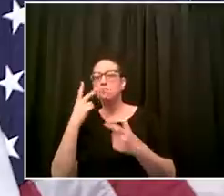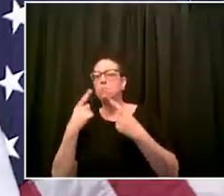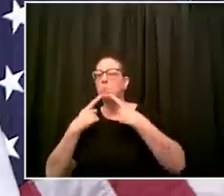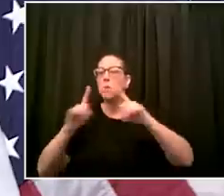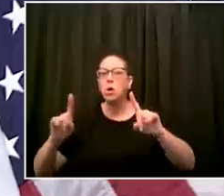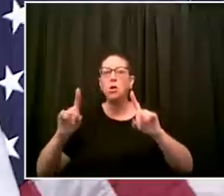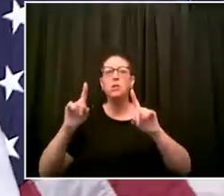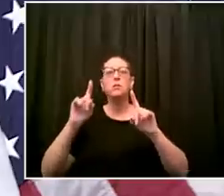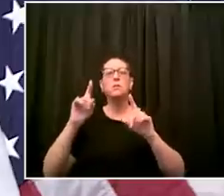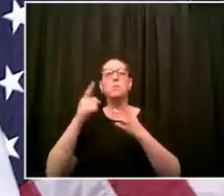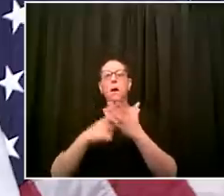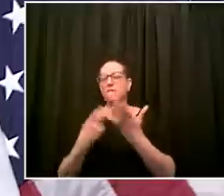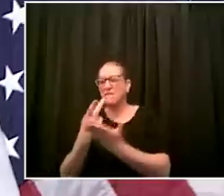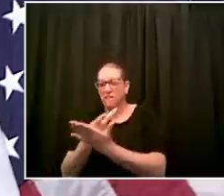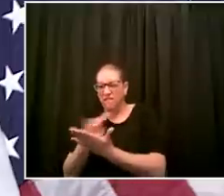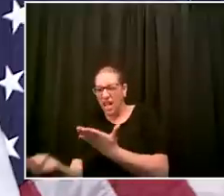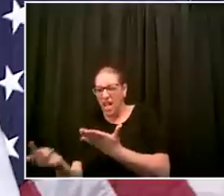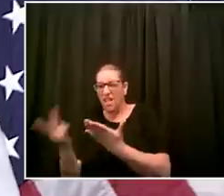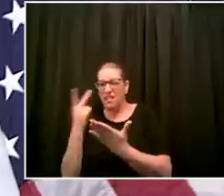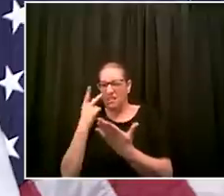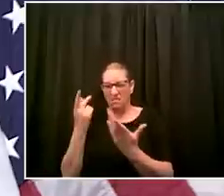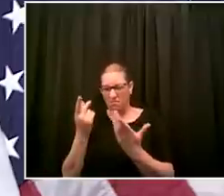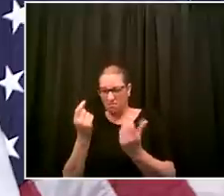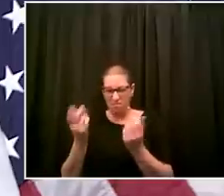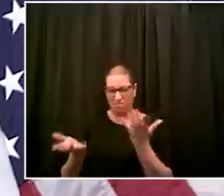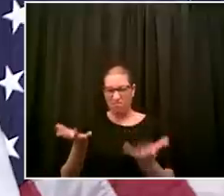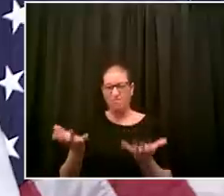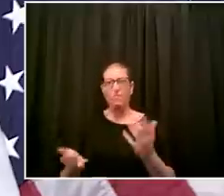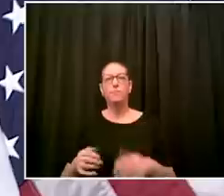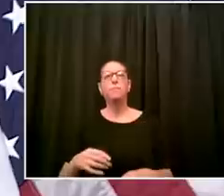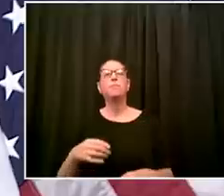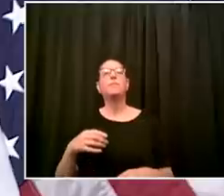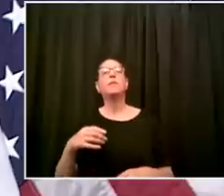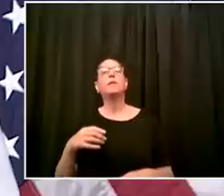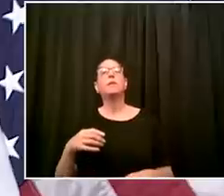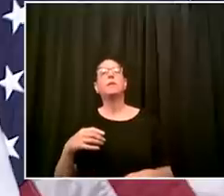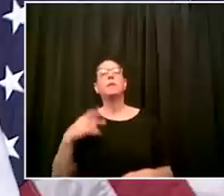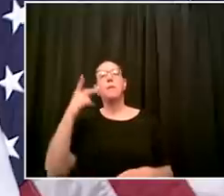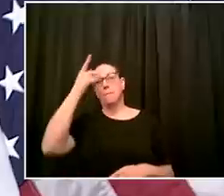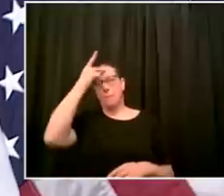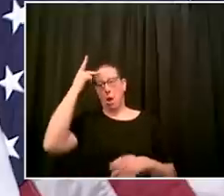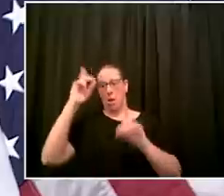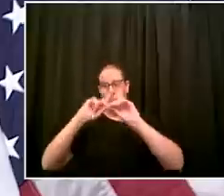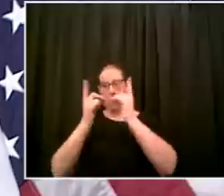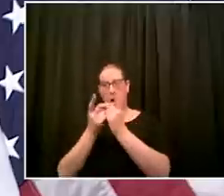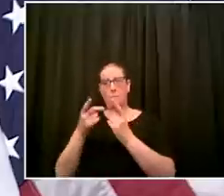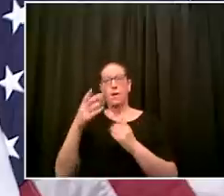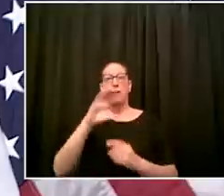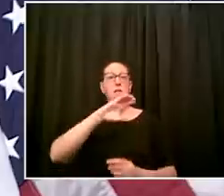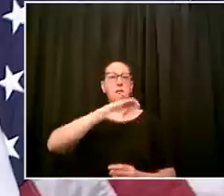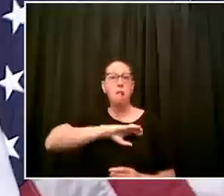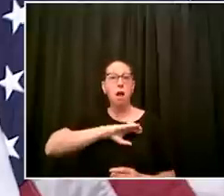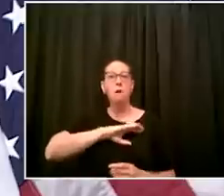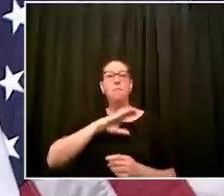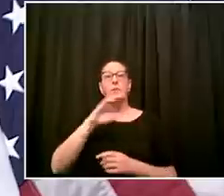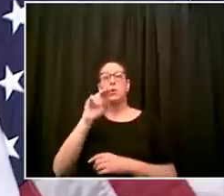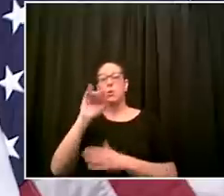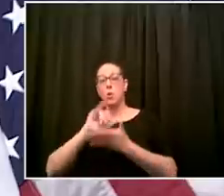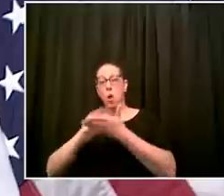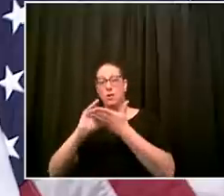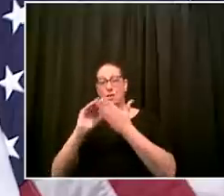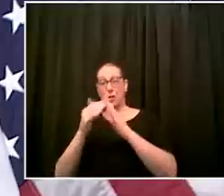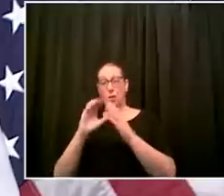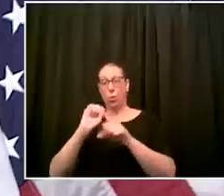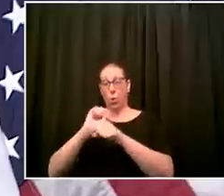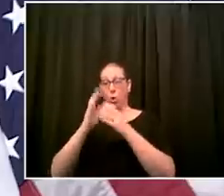who are out there parks department nypd all the ambassadors are out there very very diligently out there helping people i was with a